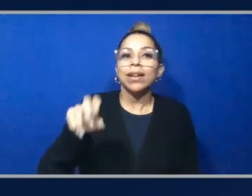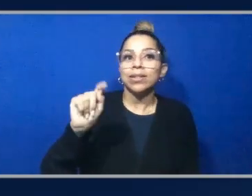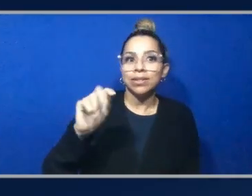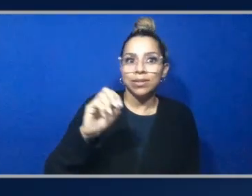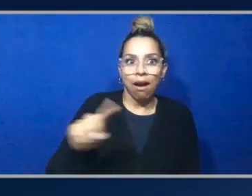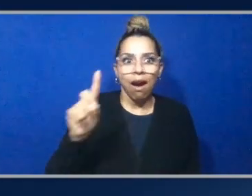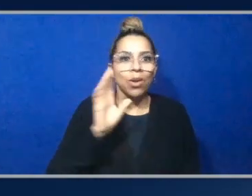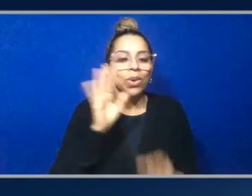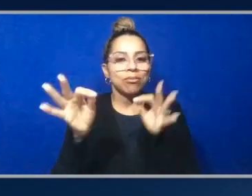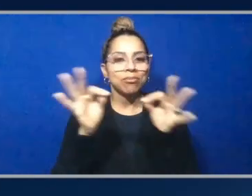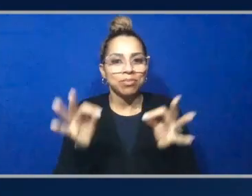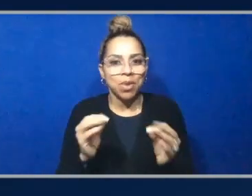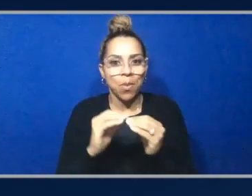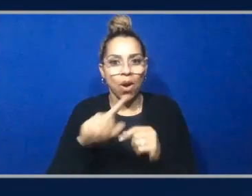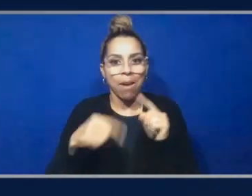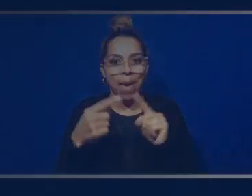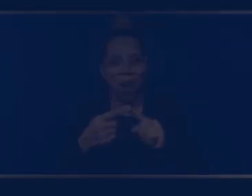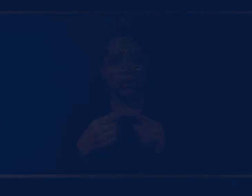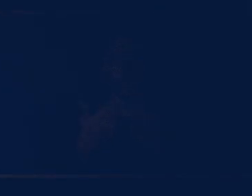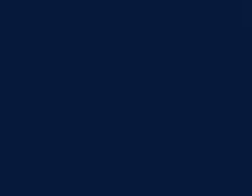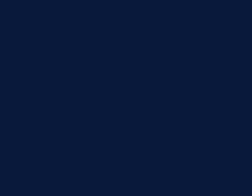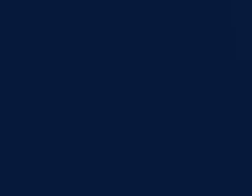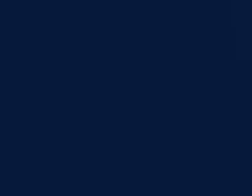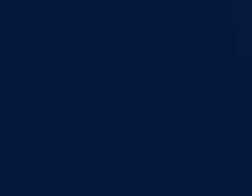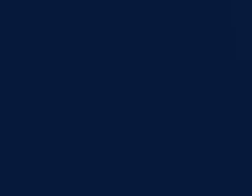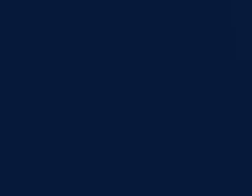You're watching AWS on air. Stay with us. We'll see you soon.